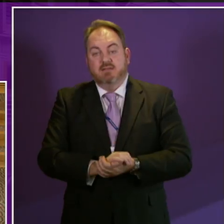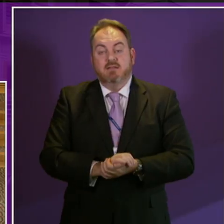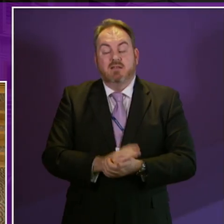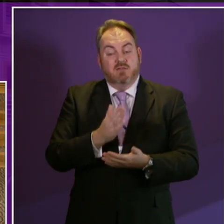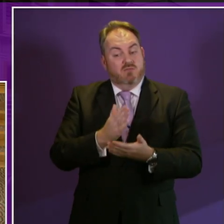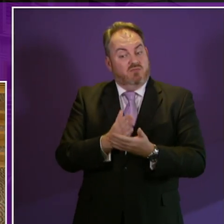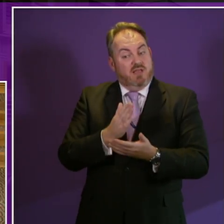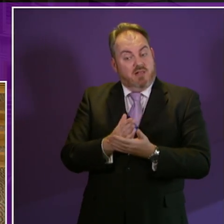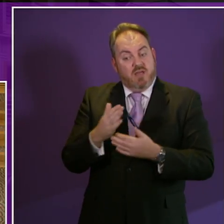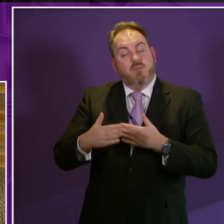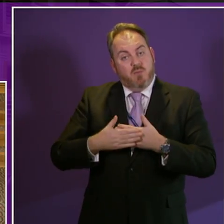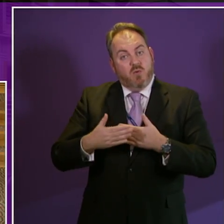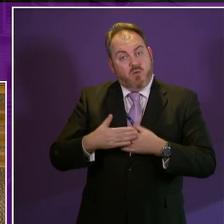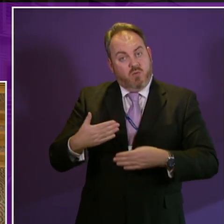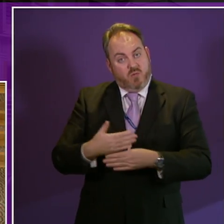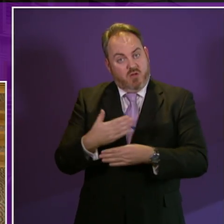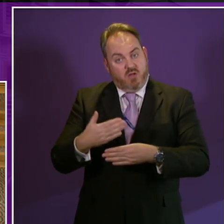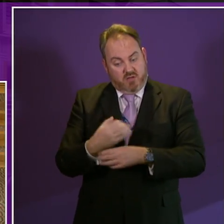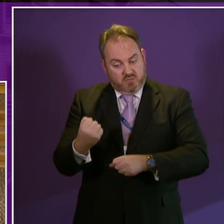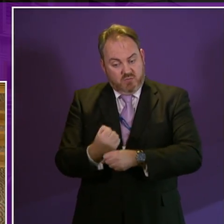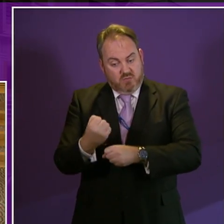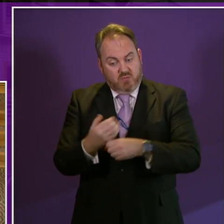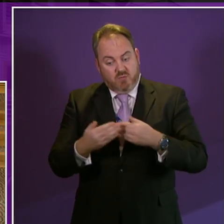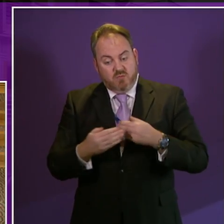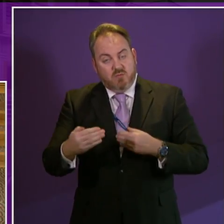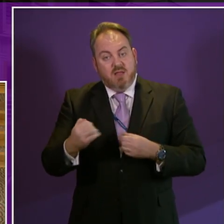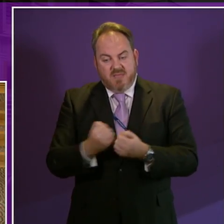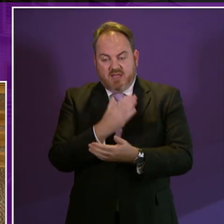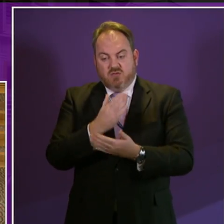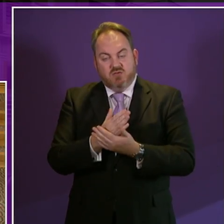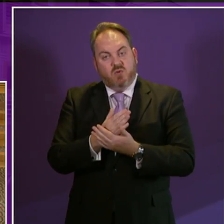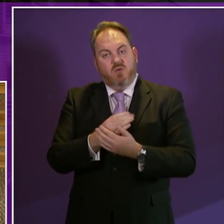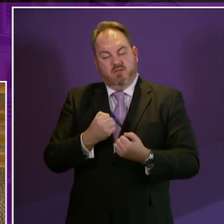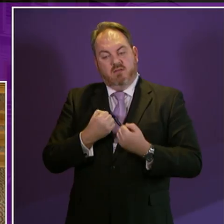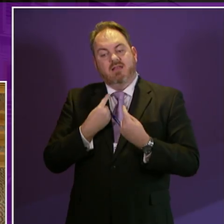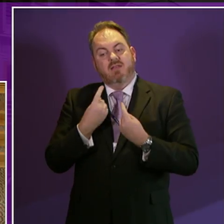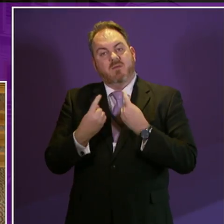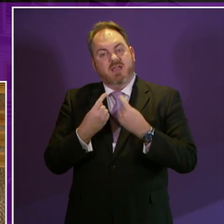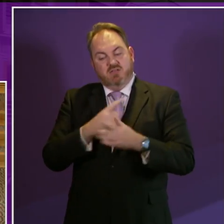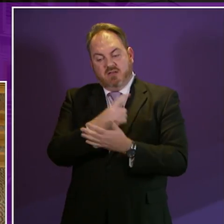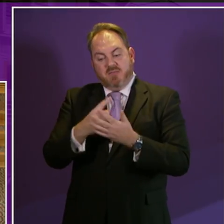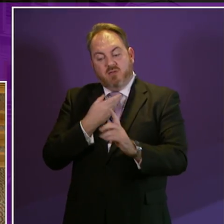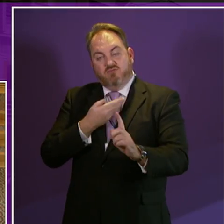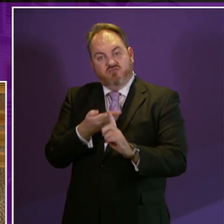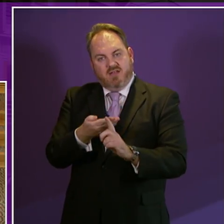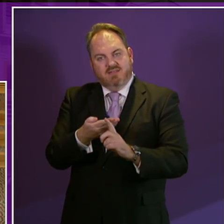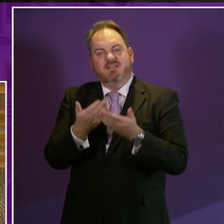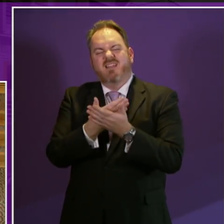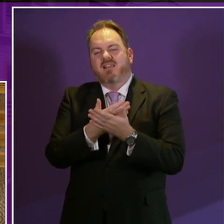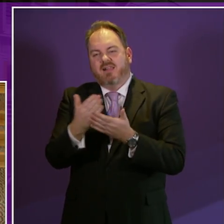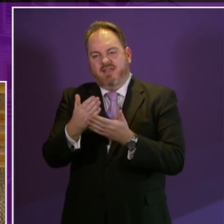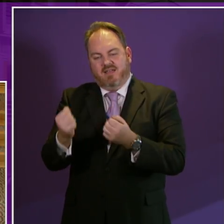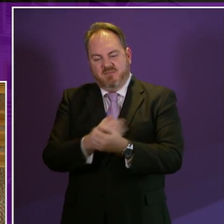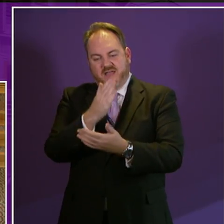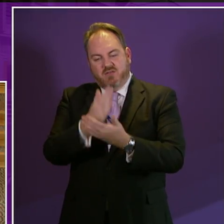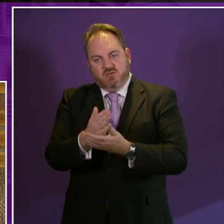there is more to do to make the information about it and the rights it brings more widely available and understood and